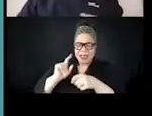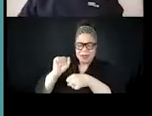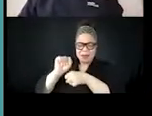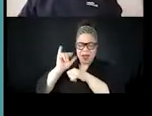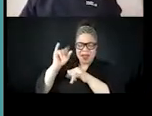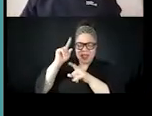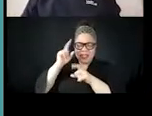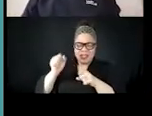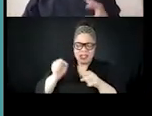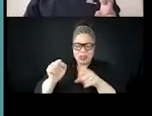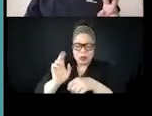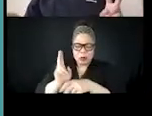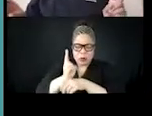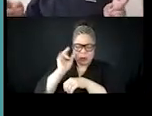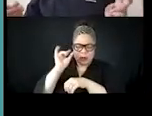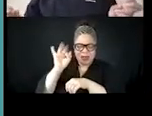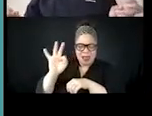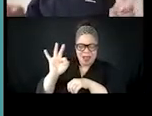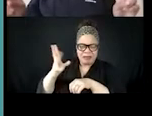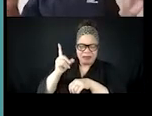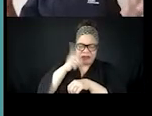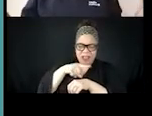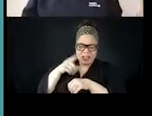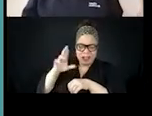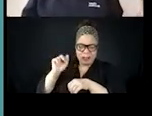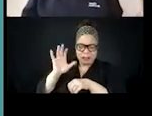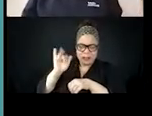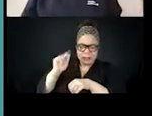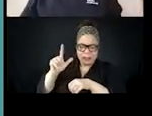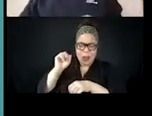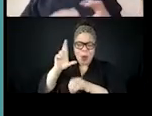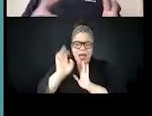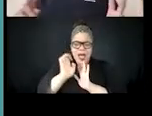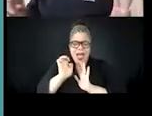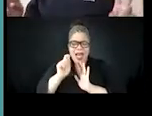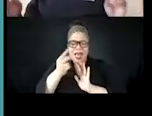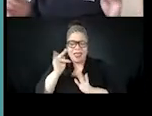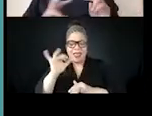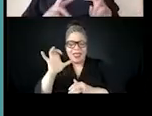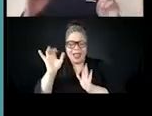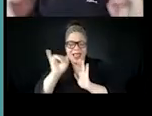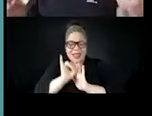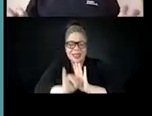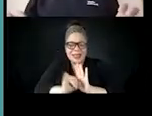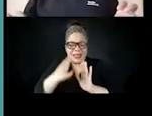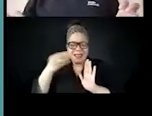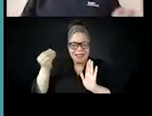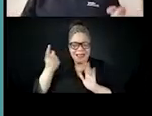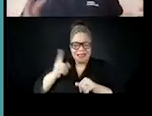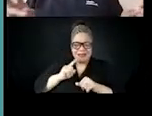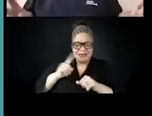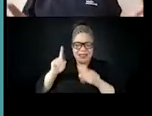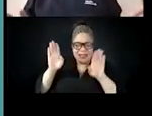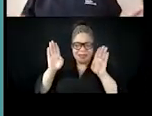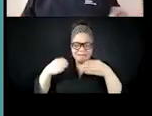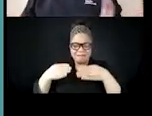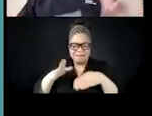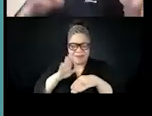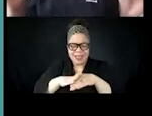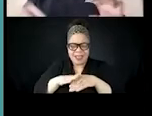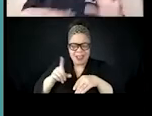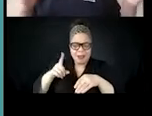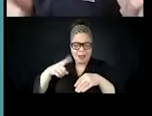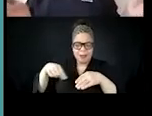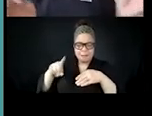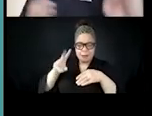all might be familiar with the term like, um, digital black face, or when people are like pretending to be black, that happens a lot on Twitter,